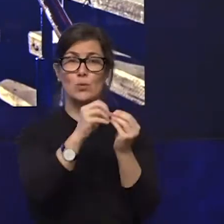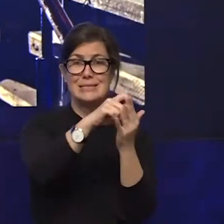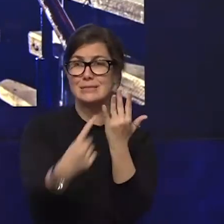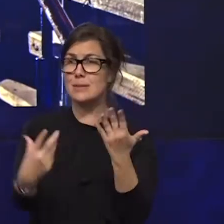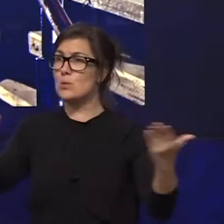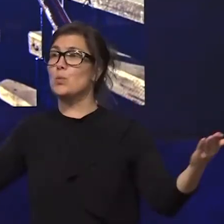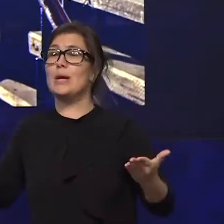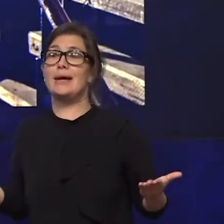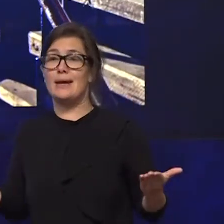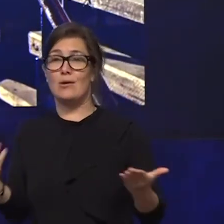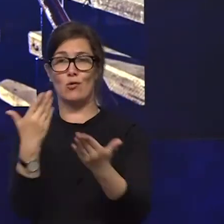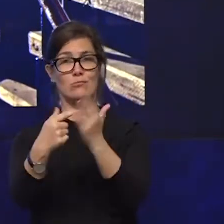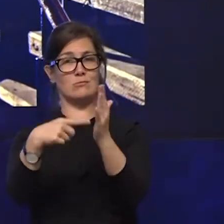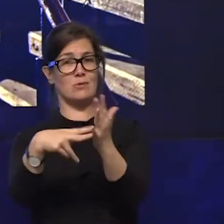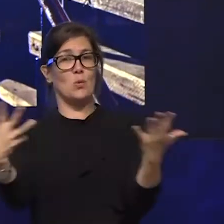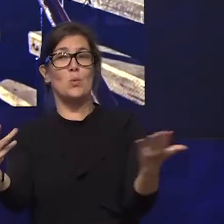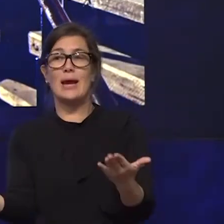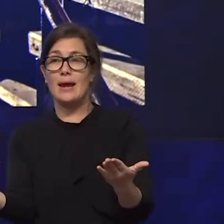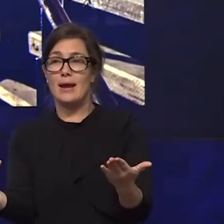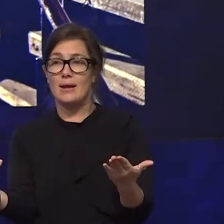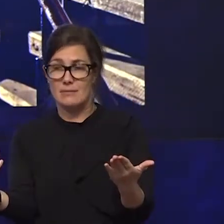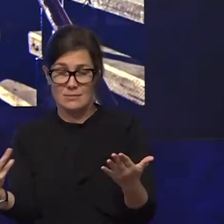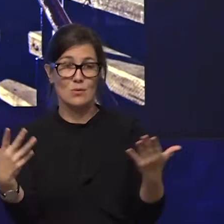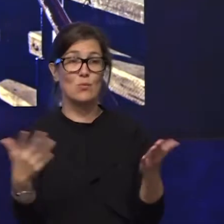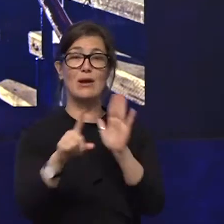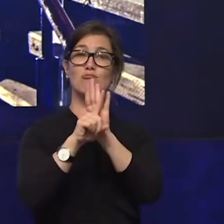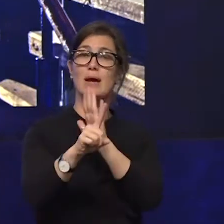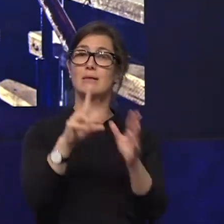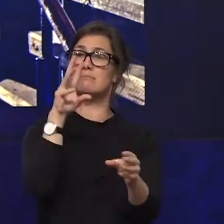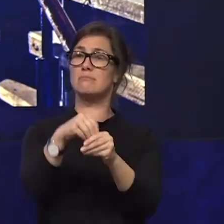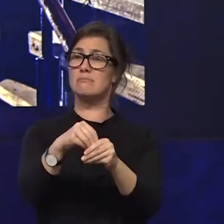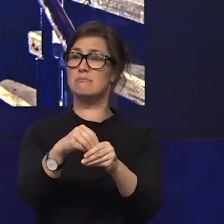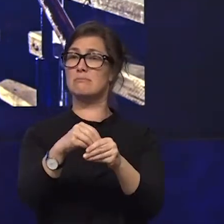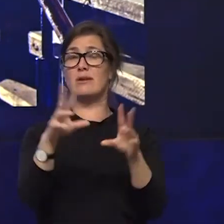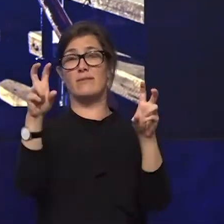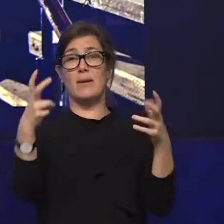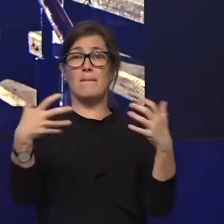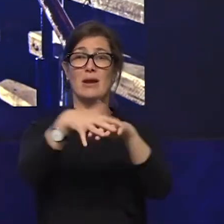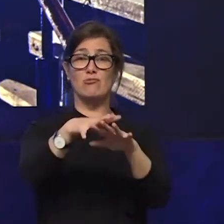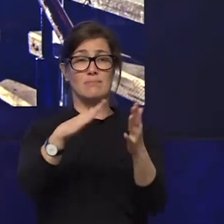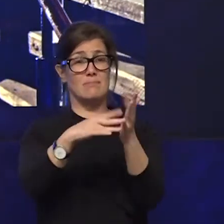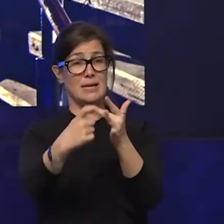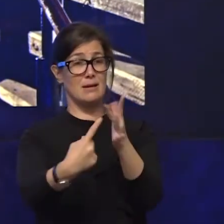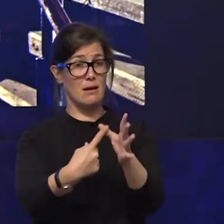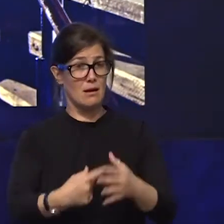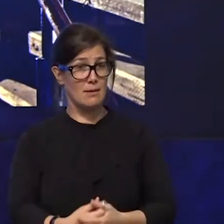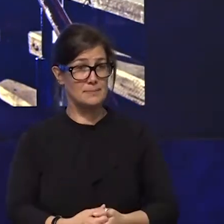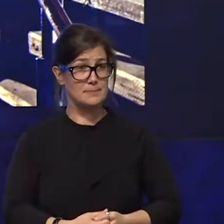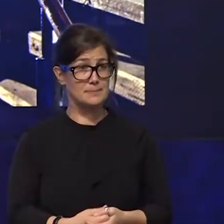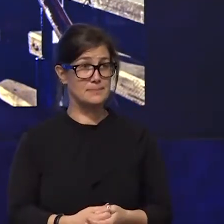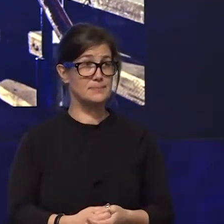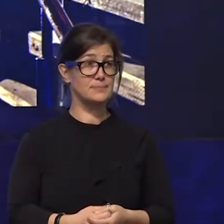disability where are the representations of us in mainstream media often